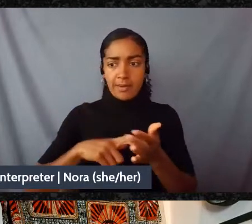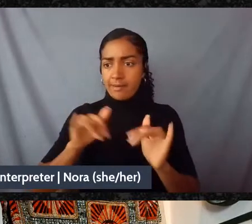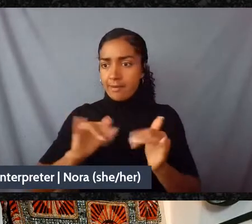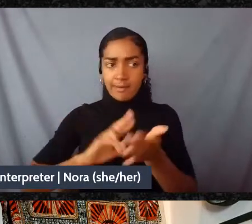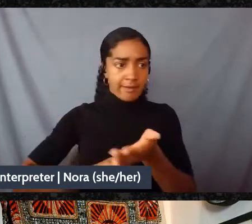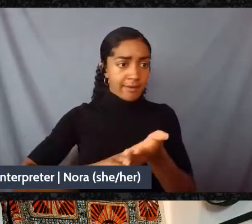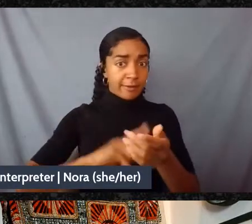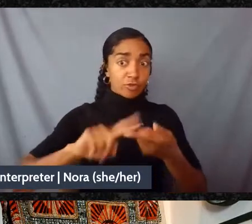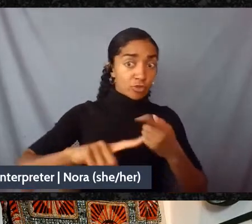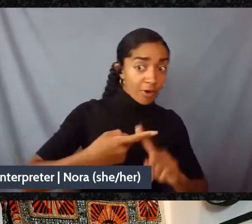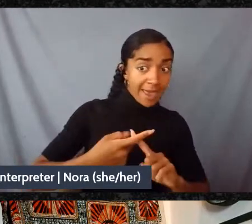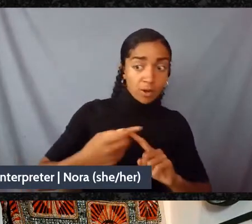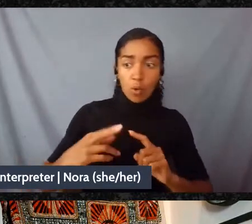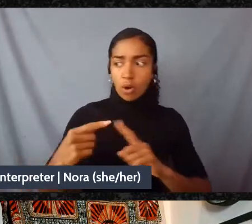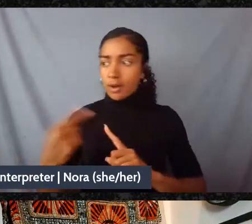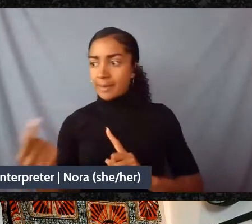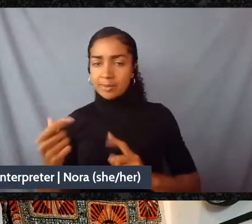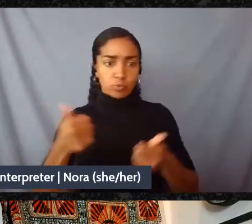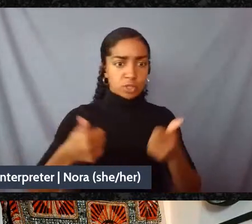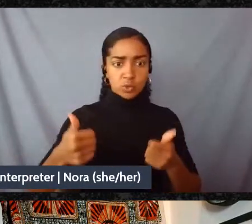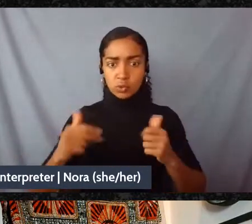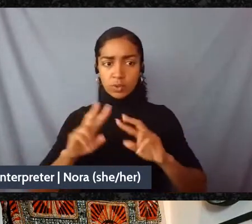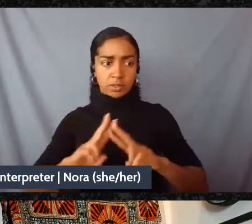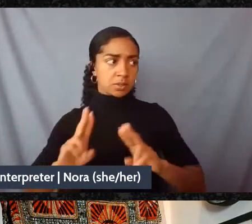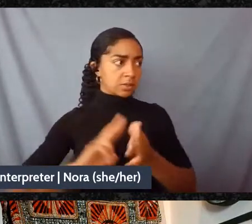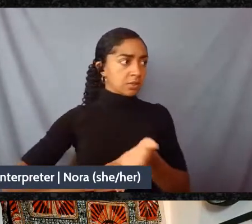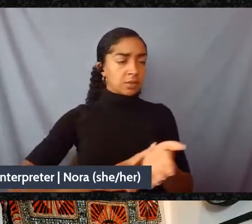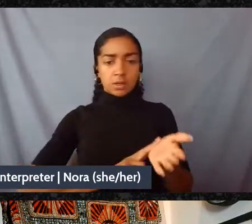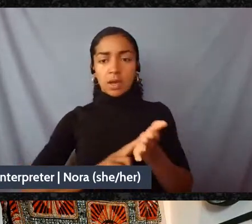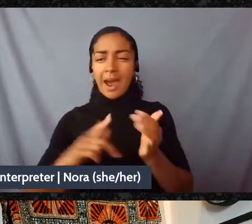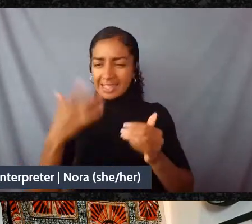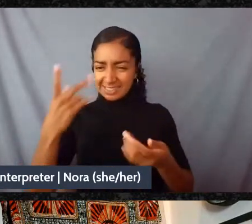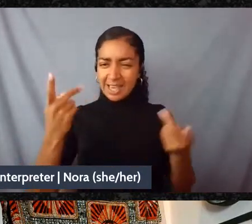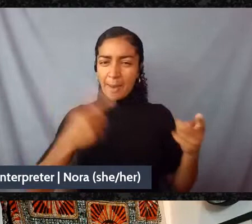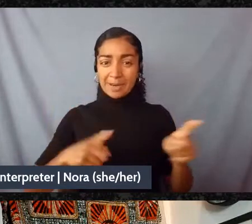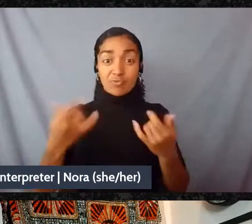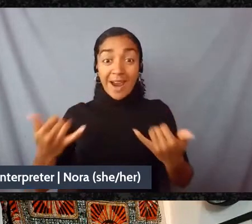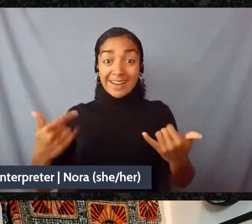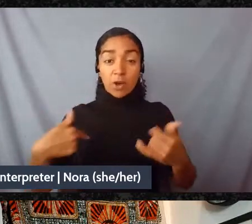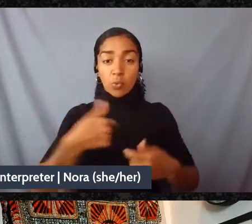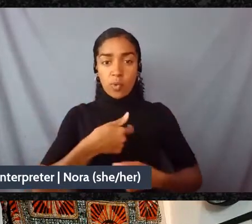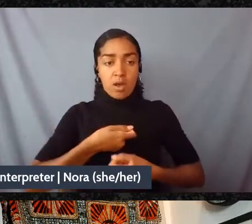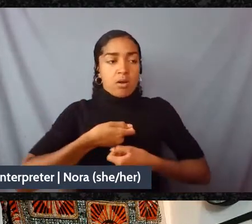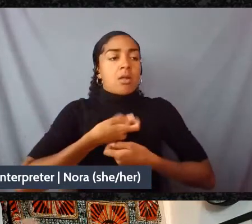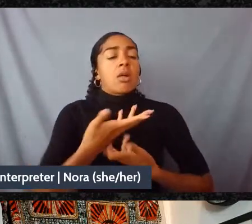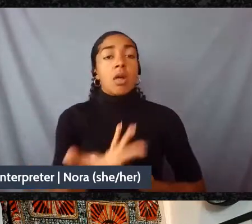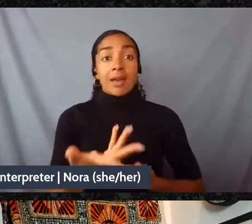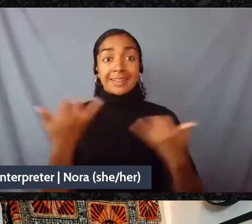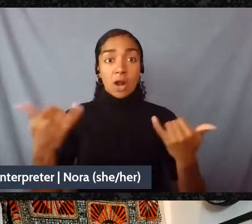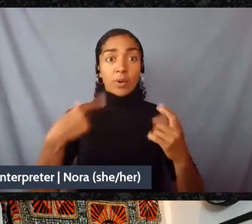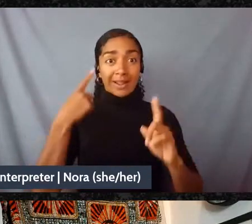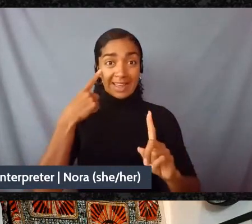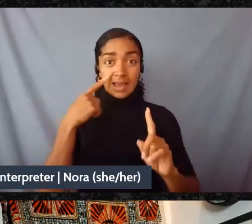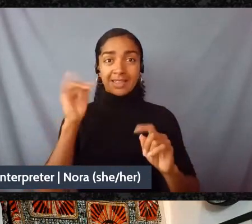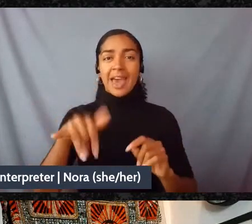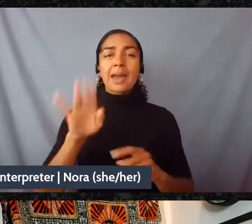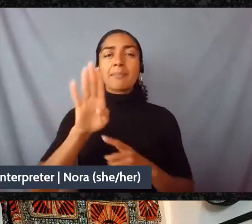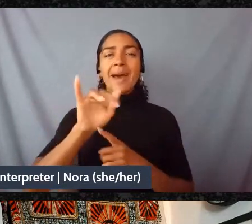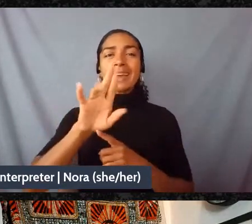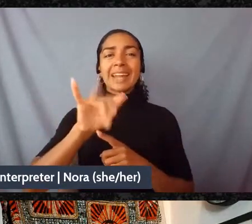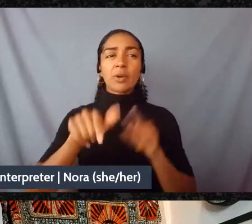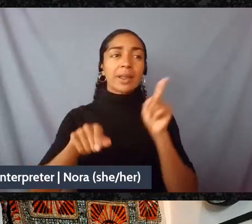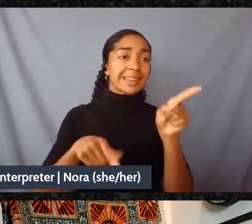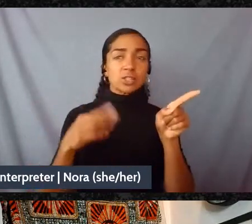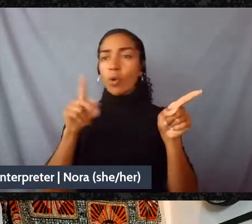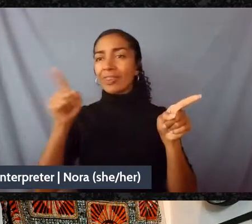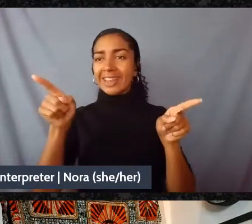see that happening to us right now, right, where we're so exhausted that our binary thinking is up, you know, we're like, are you good, are you bad, are you with me, are you against